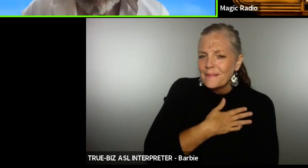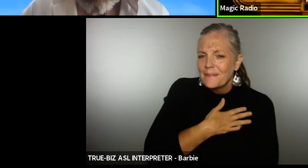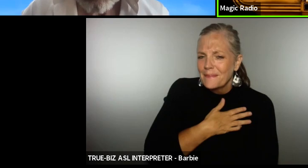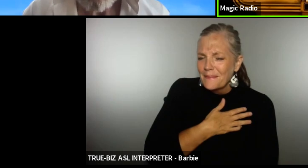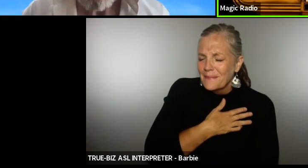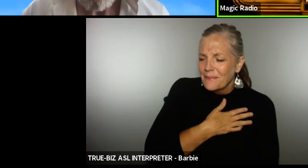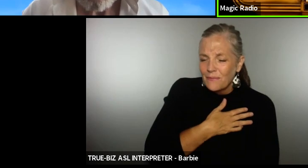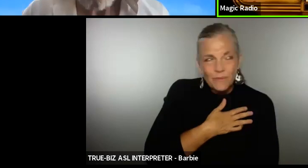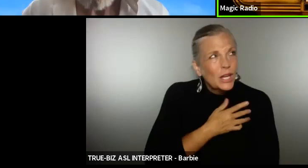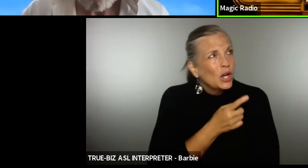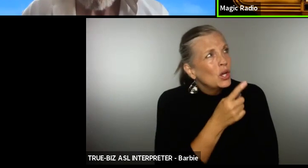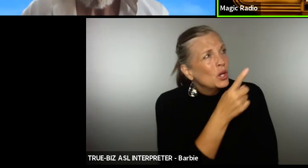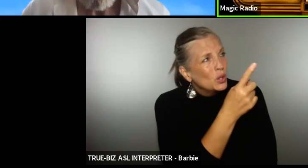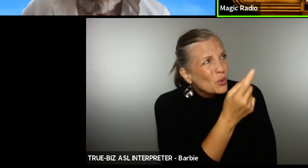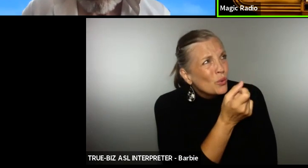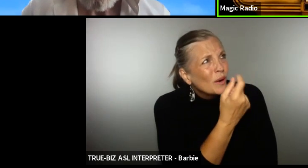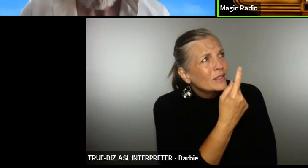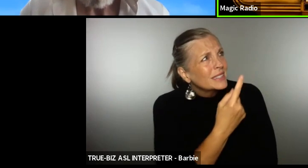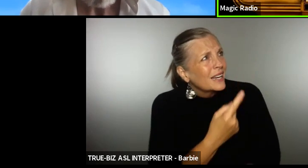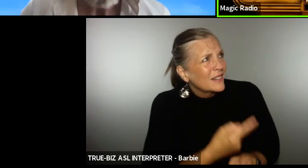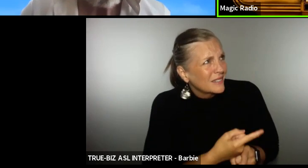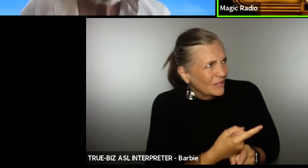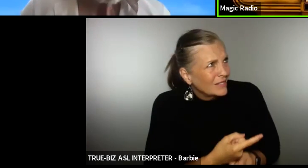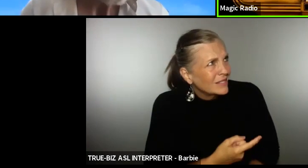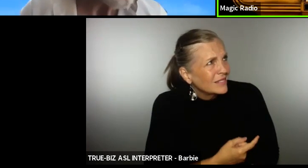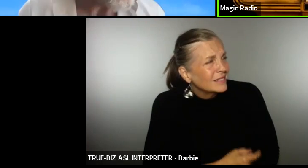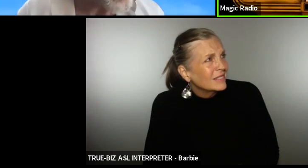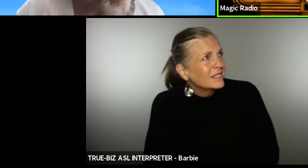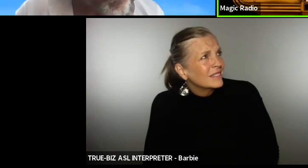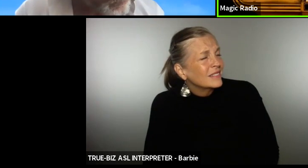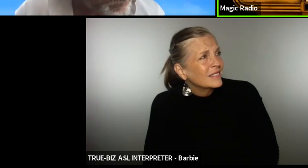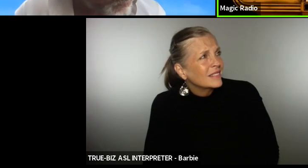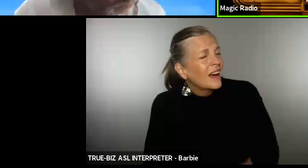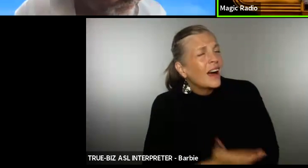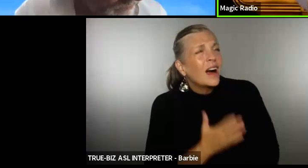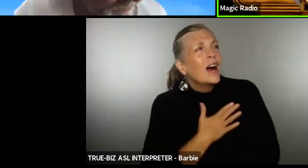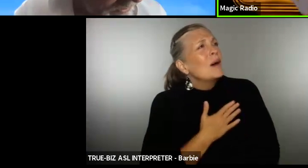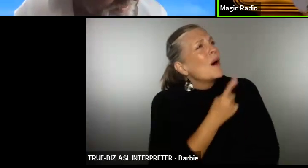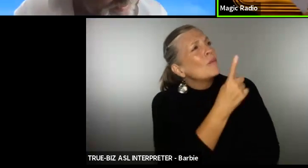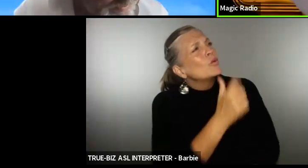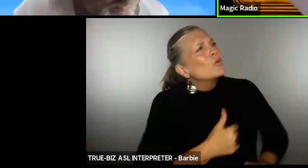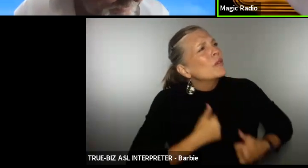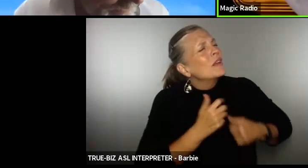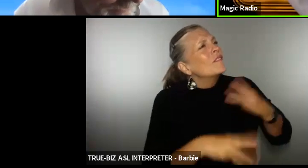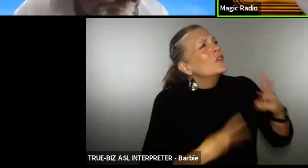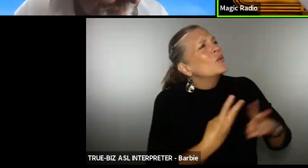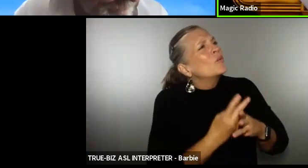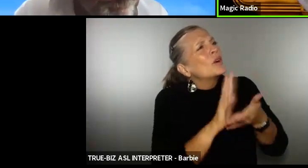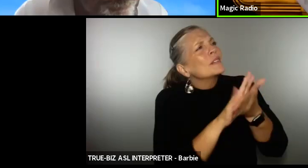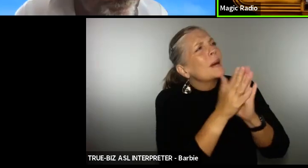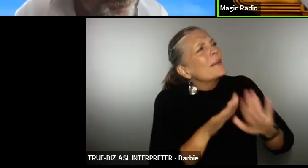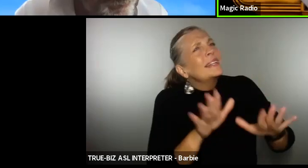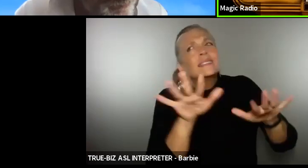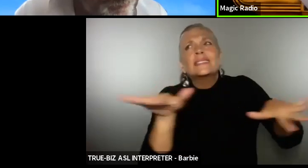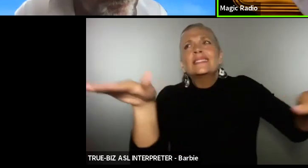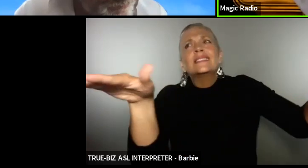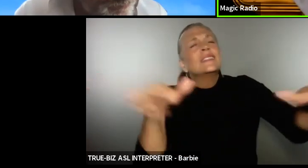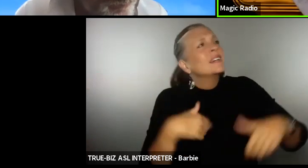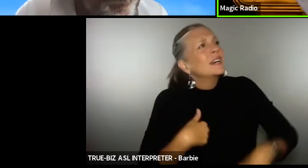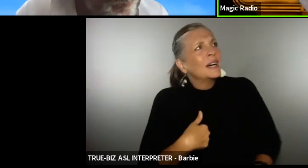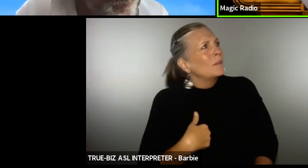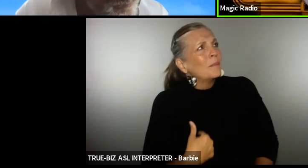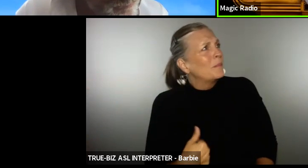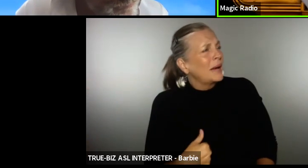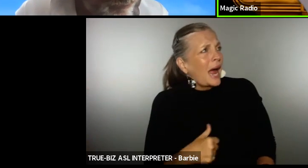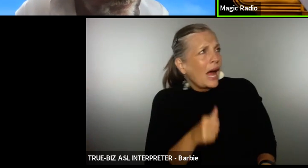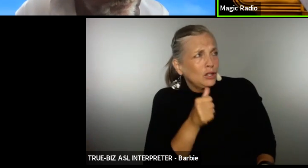you understand don't you I'm glad you live in a world at peace but I don't